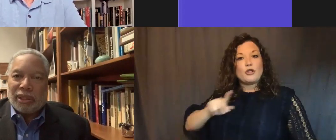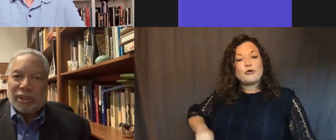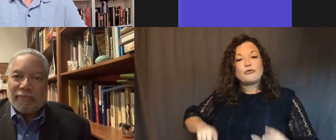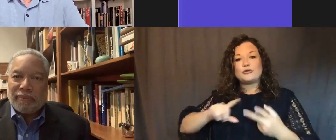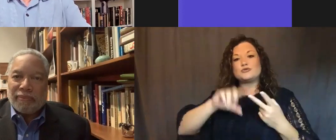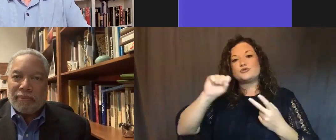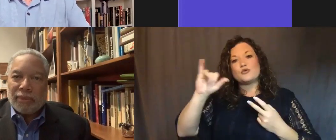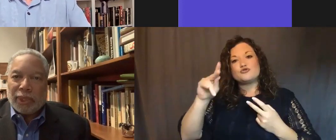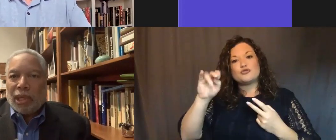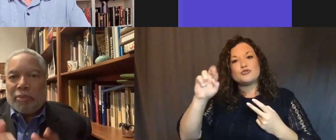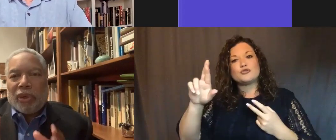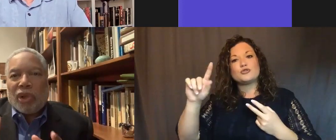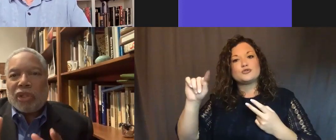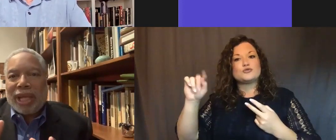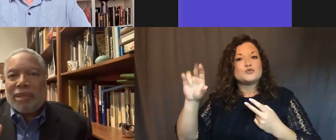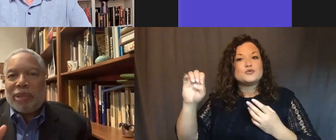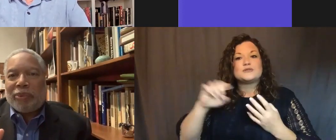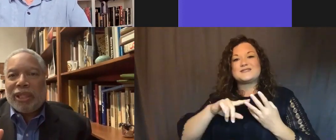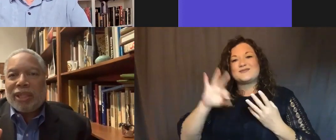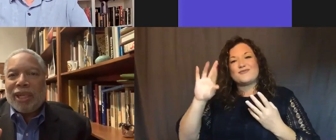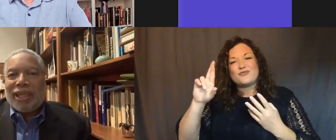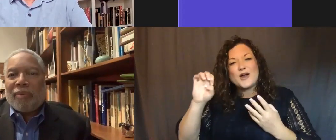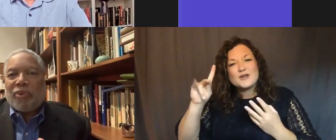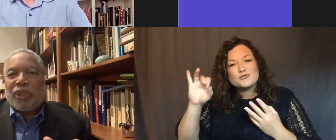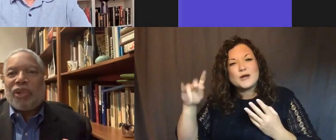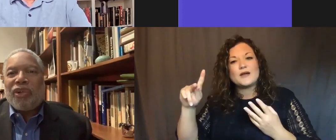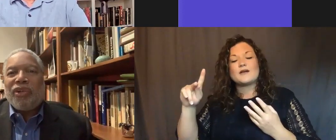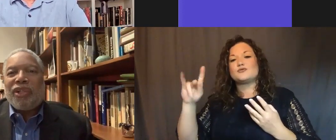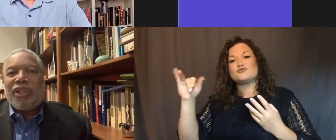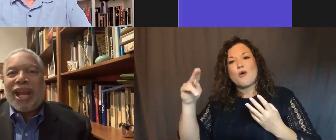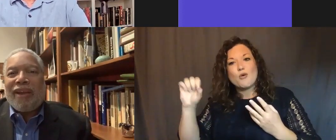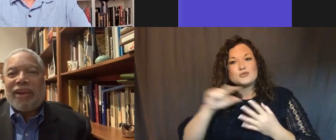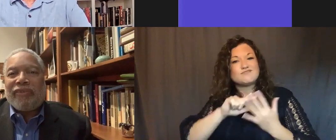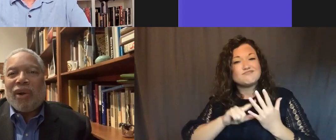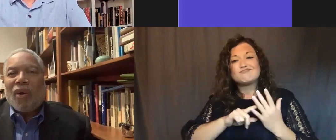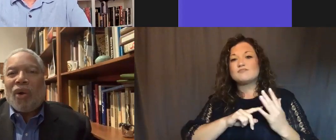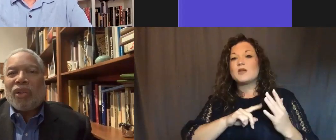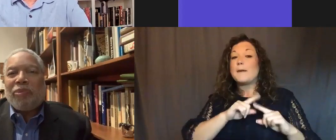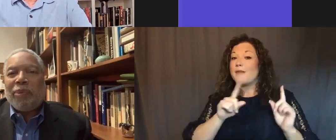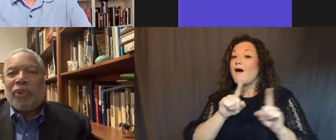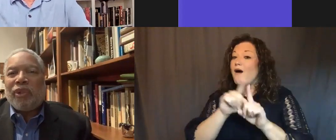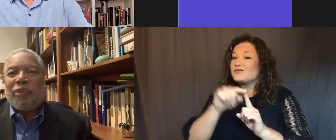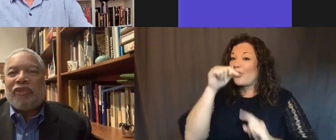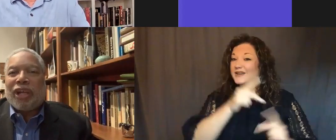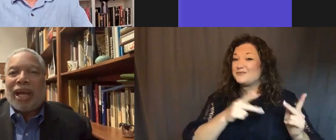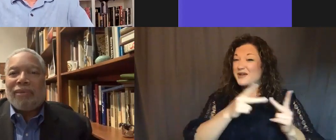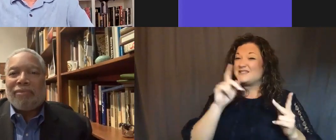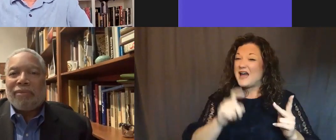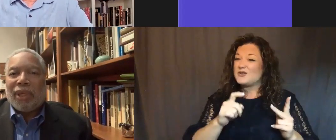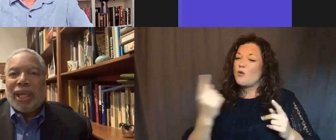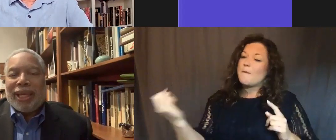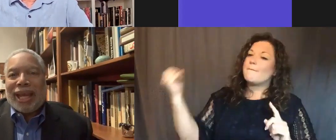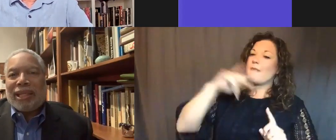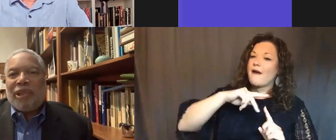Douglass. But it also had to be a place that would return to the narrative all these people who have been forgotten.